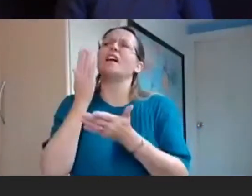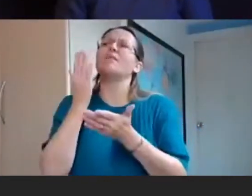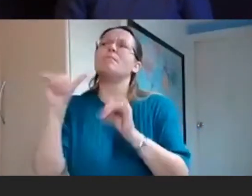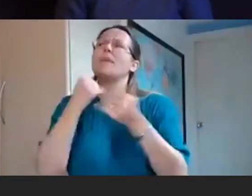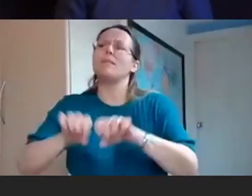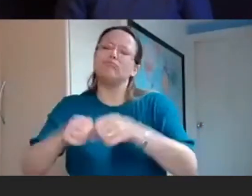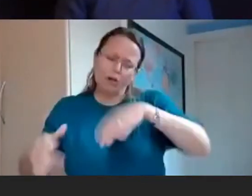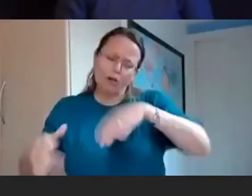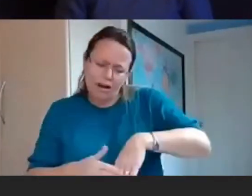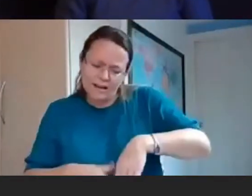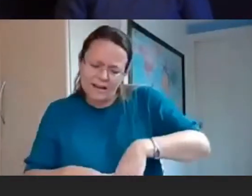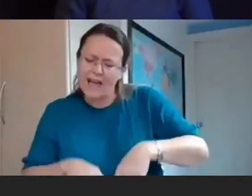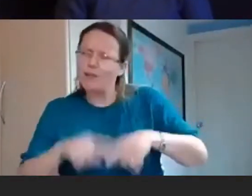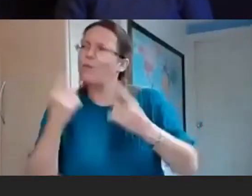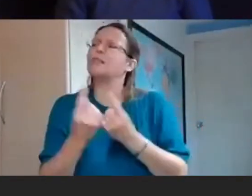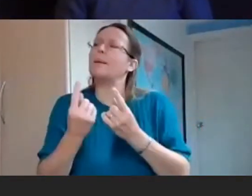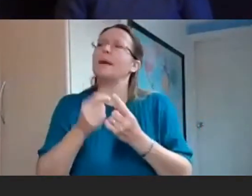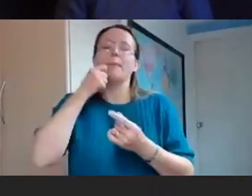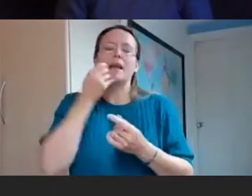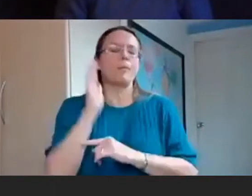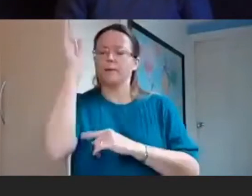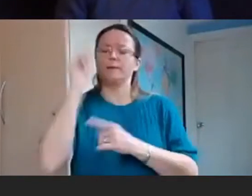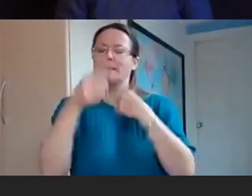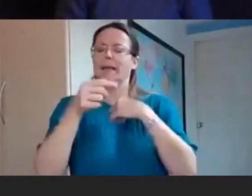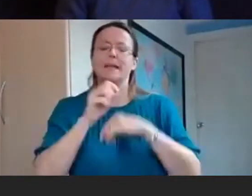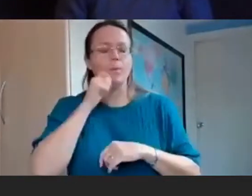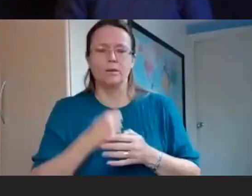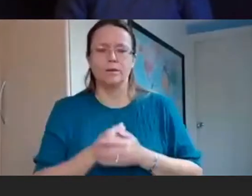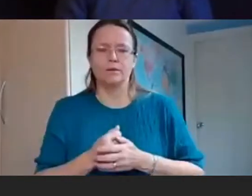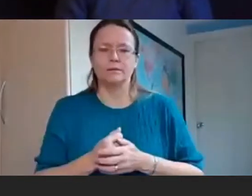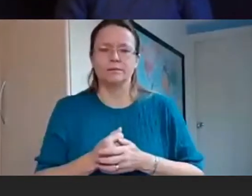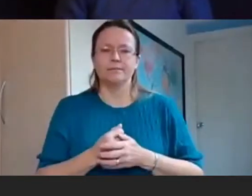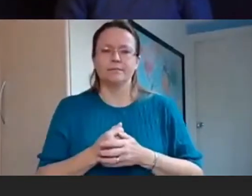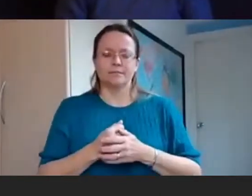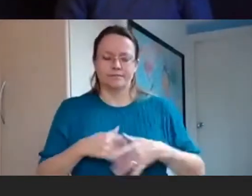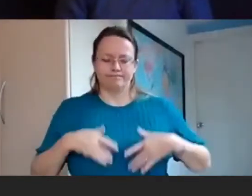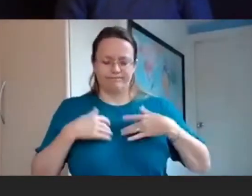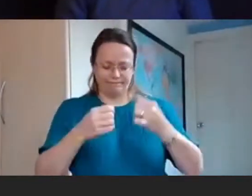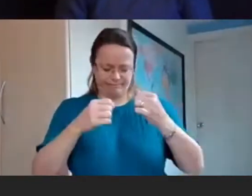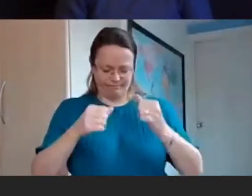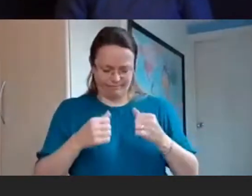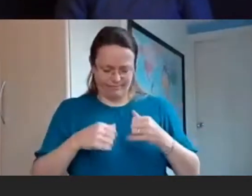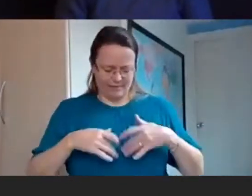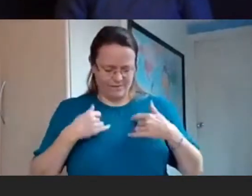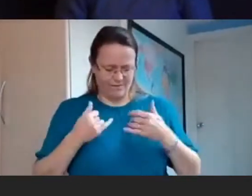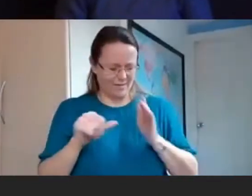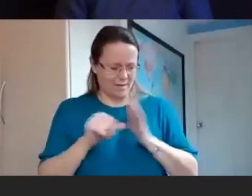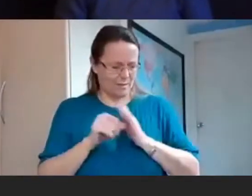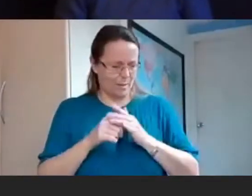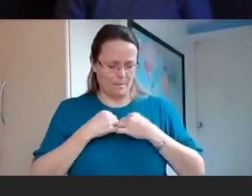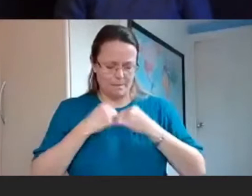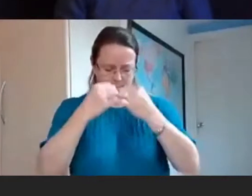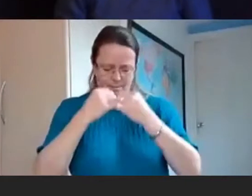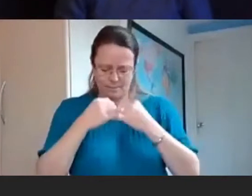led to his paralysis. But I won't. Because even though I feel bad after that service I'm pretty sure that the problem is not that minister